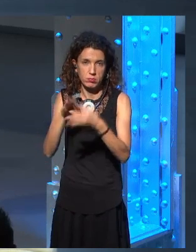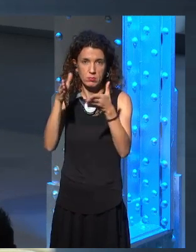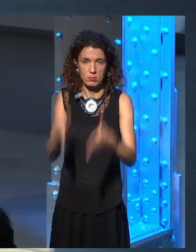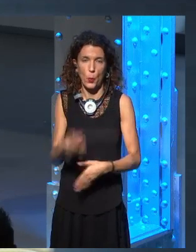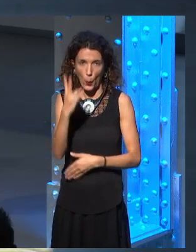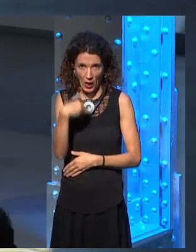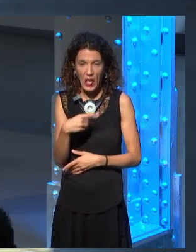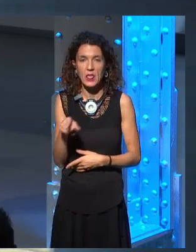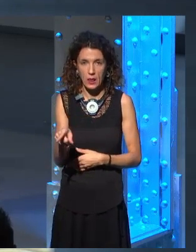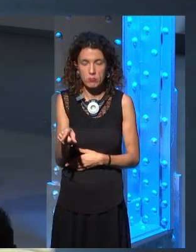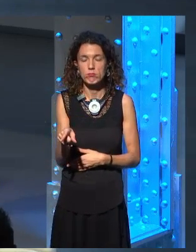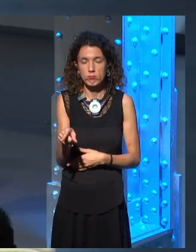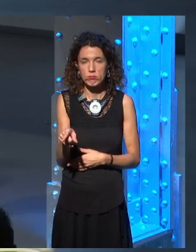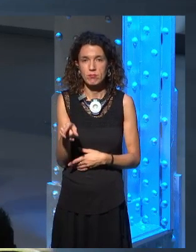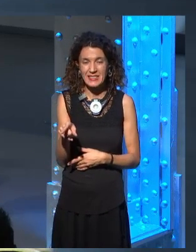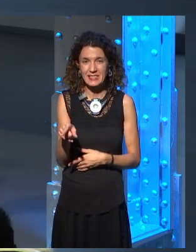members, those that had survived.